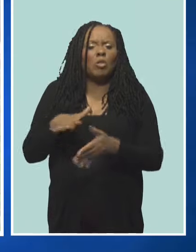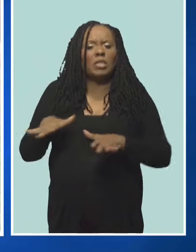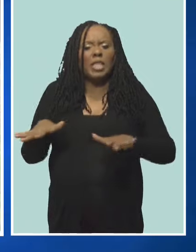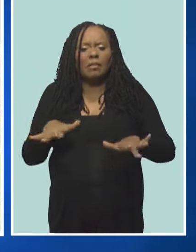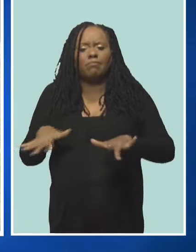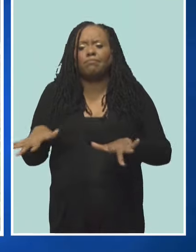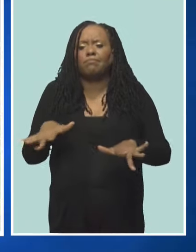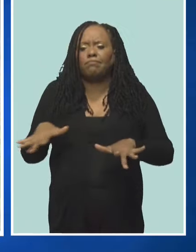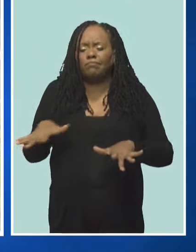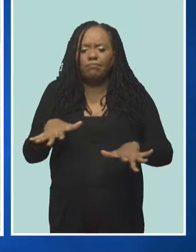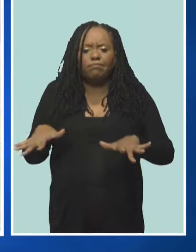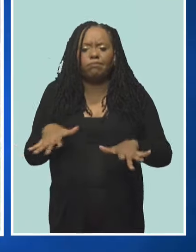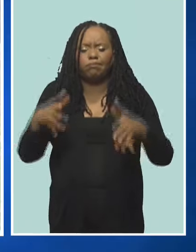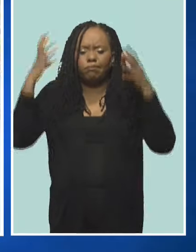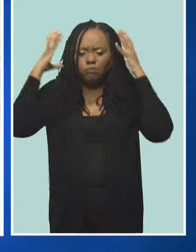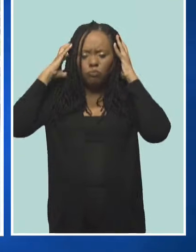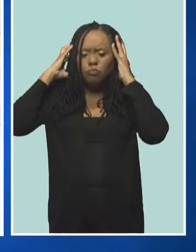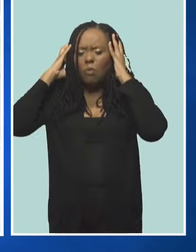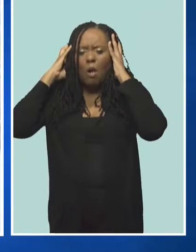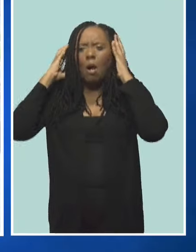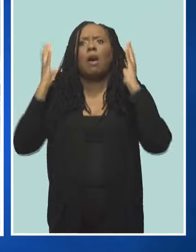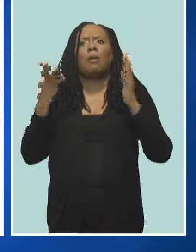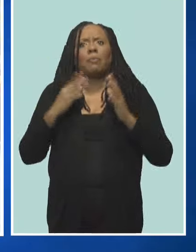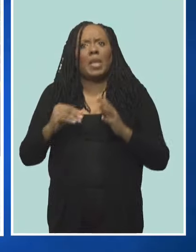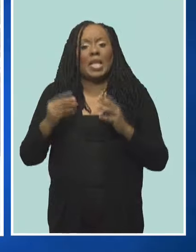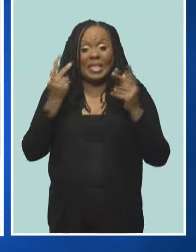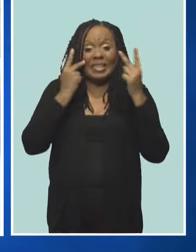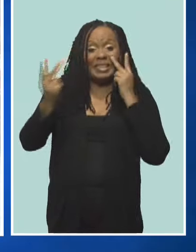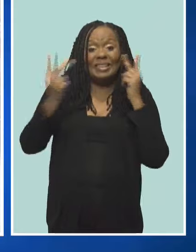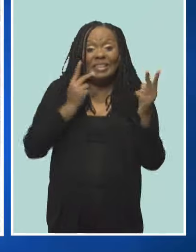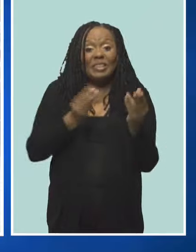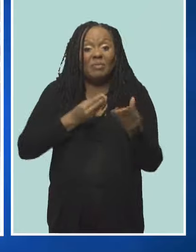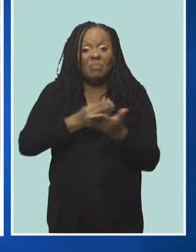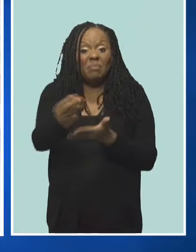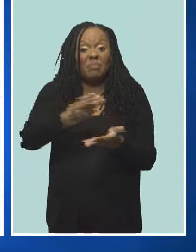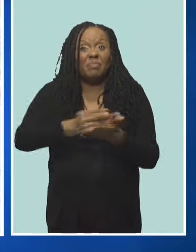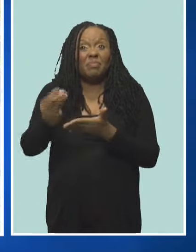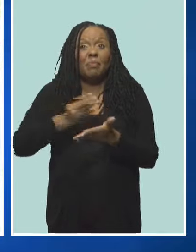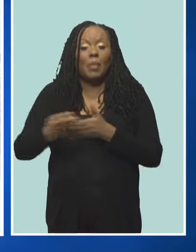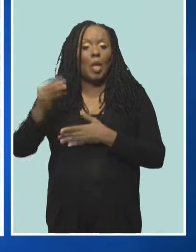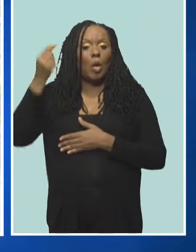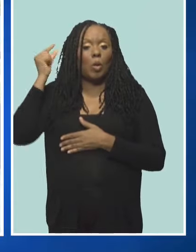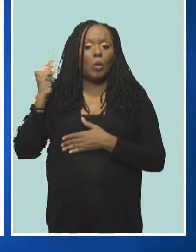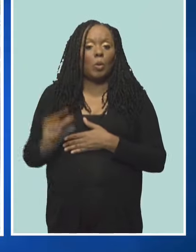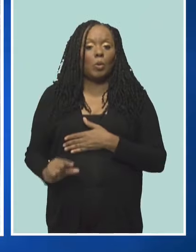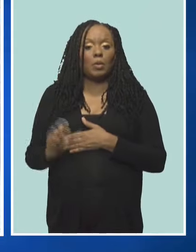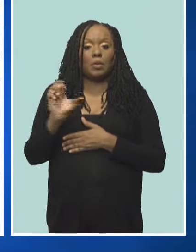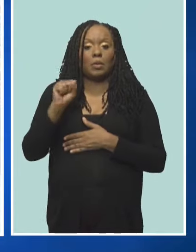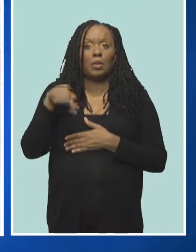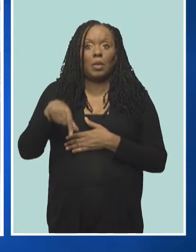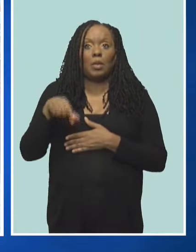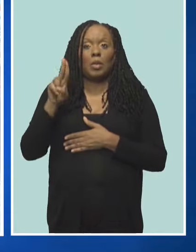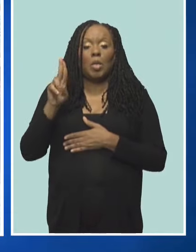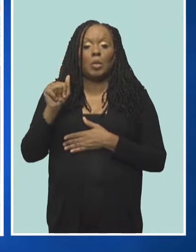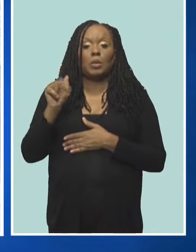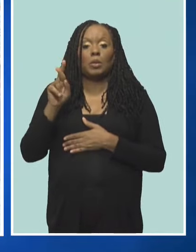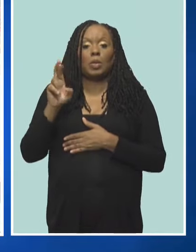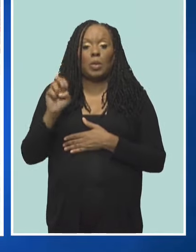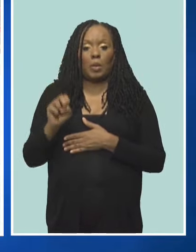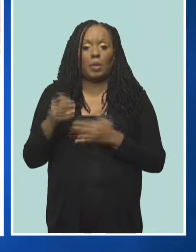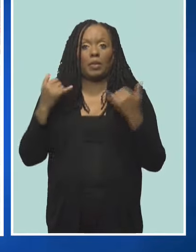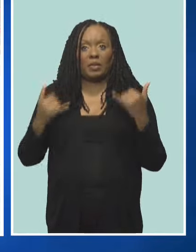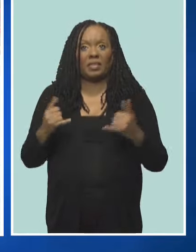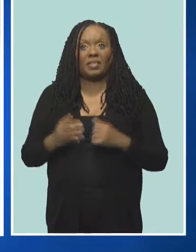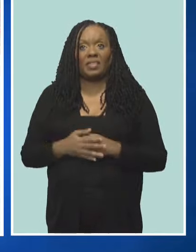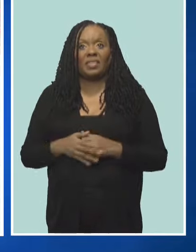keeping the vibe alive in the city. And for those wanting to buy local, Golden Square Freedom Park was the place to be. Dozens